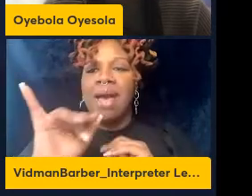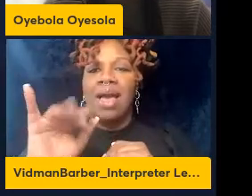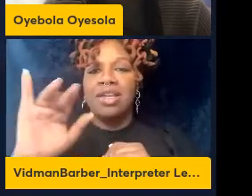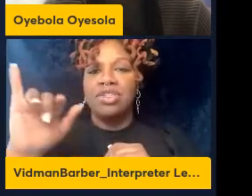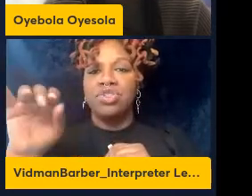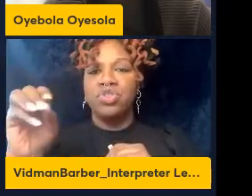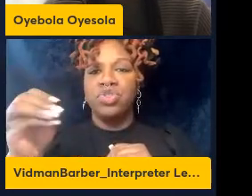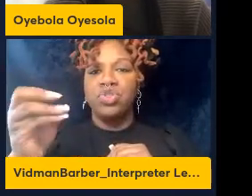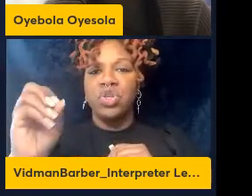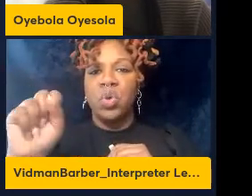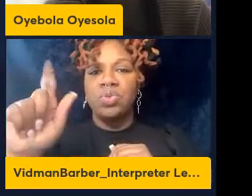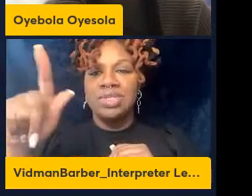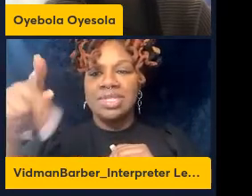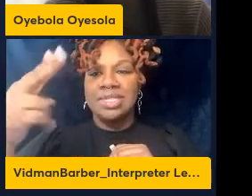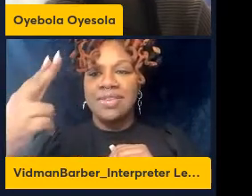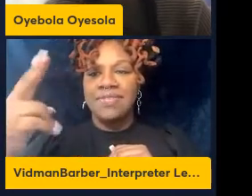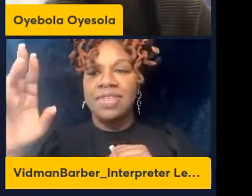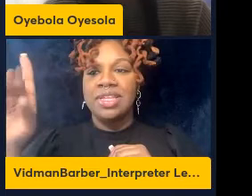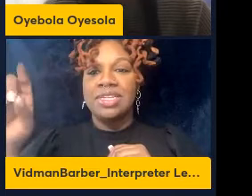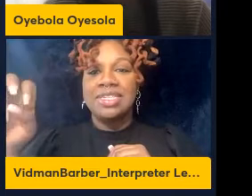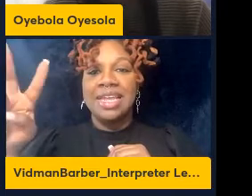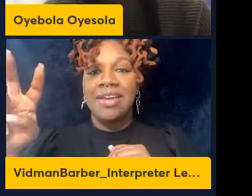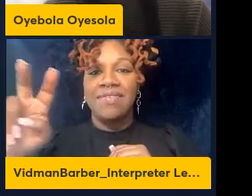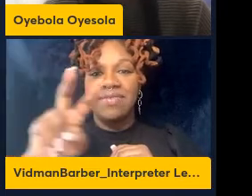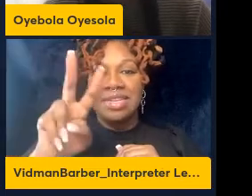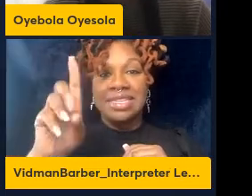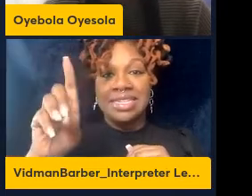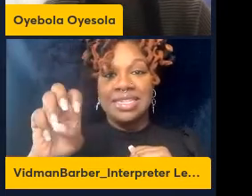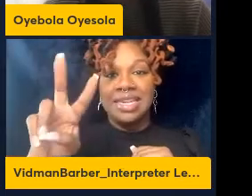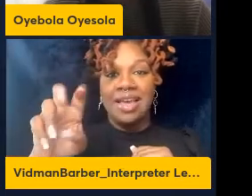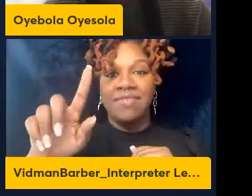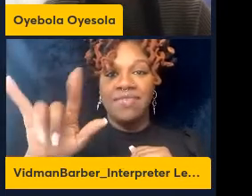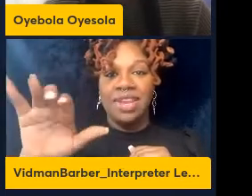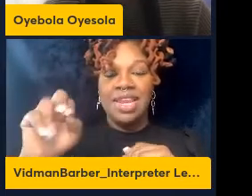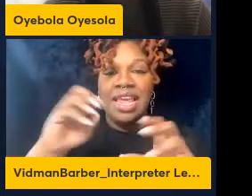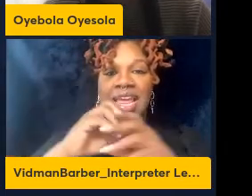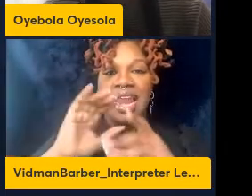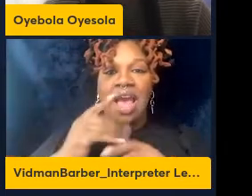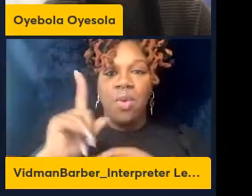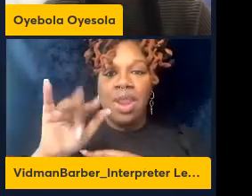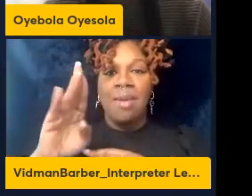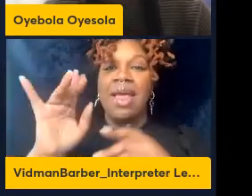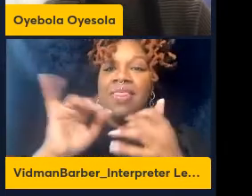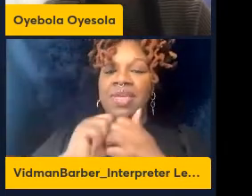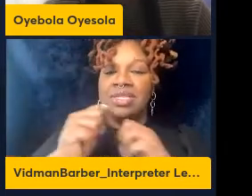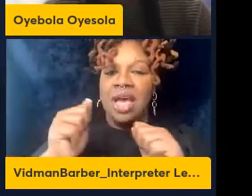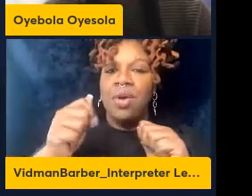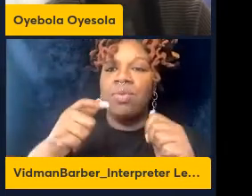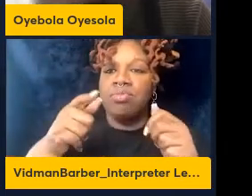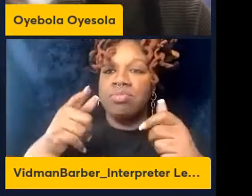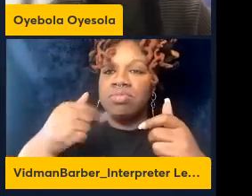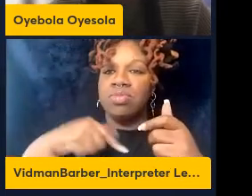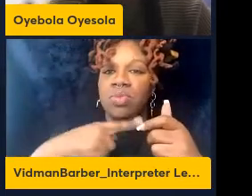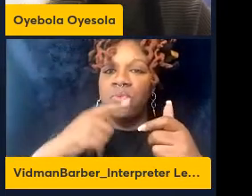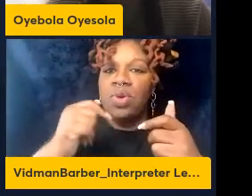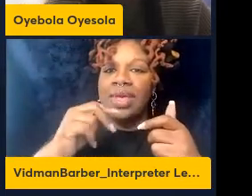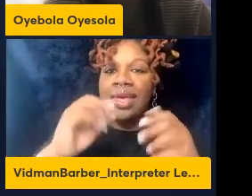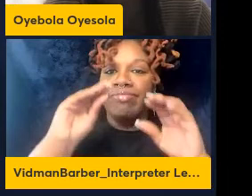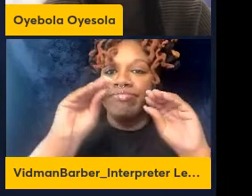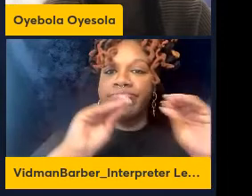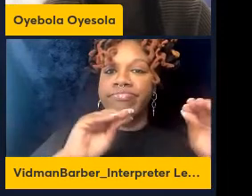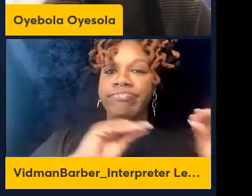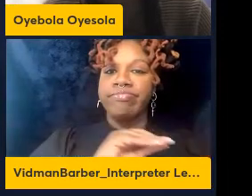Cooper Joseph Devlin in our lab and that allows us to be able to look at the clustering